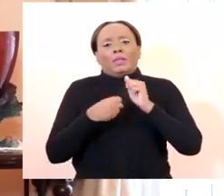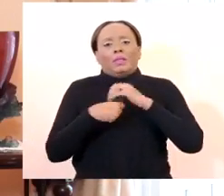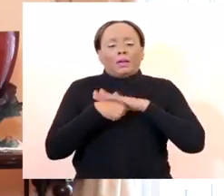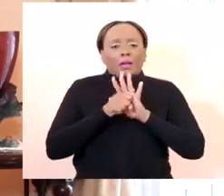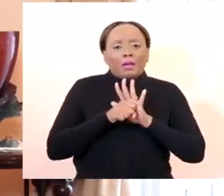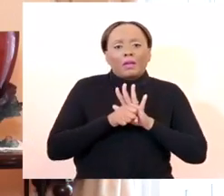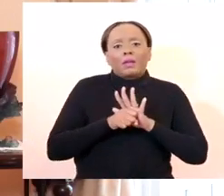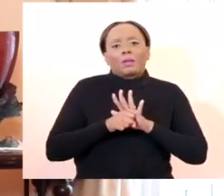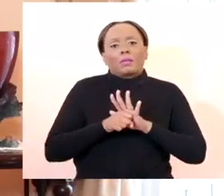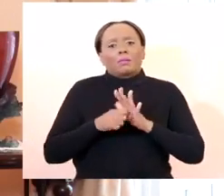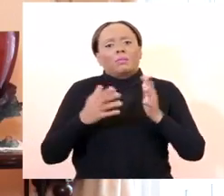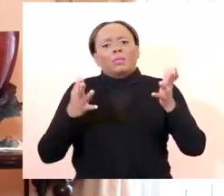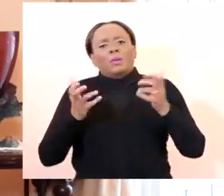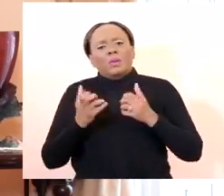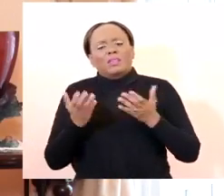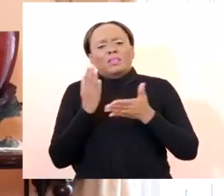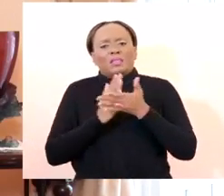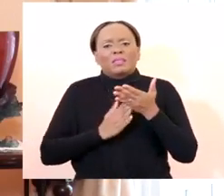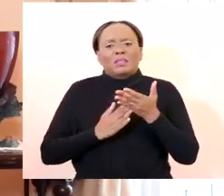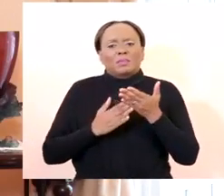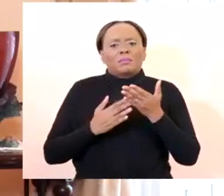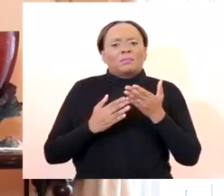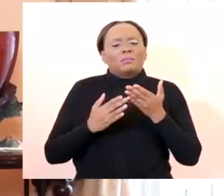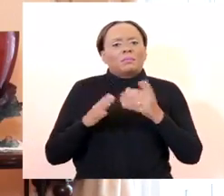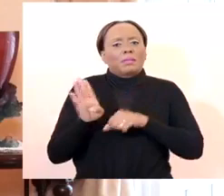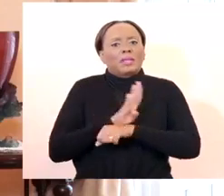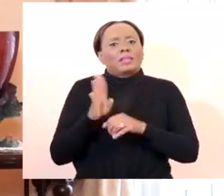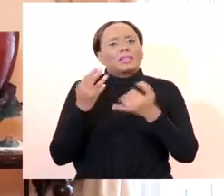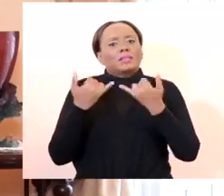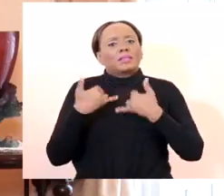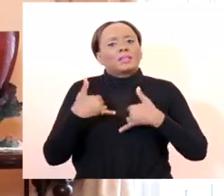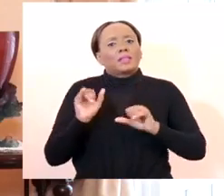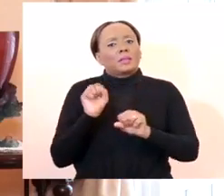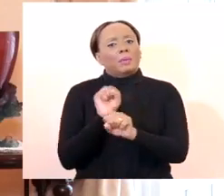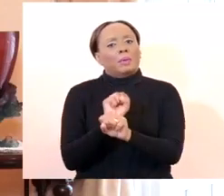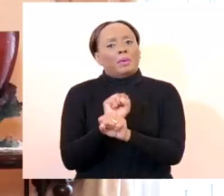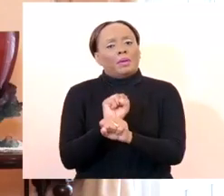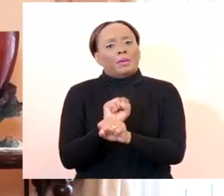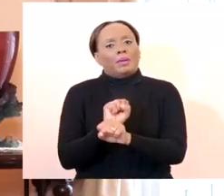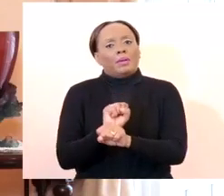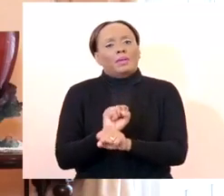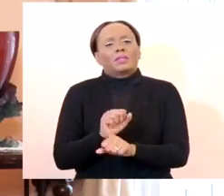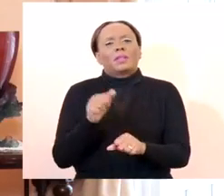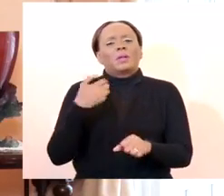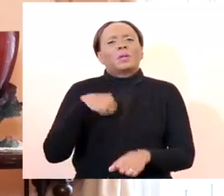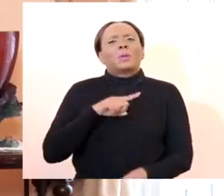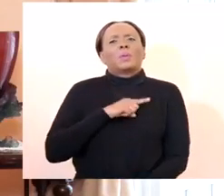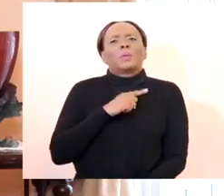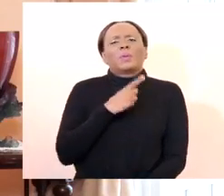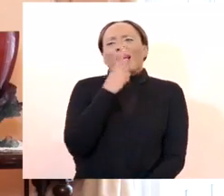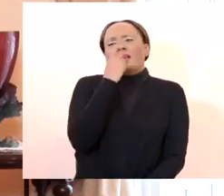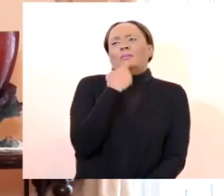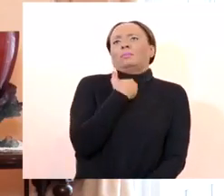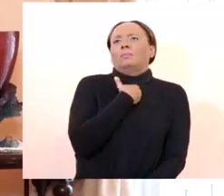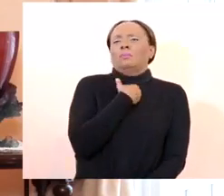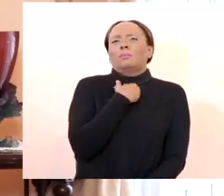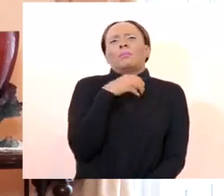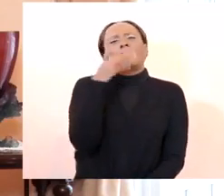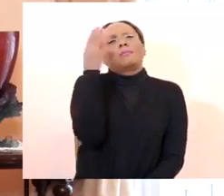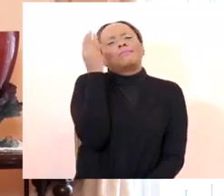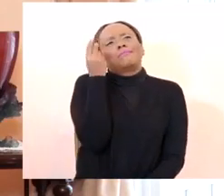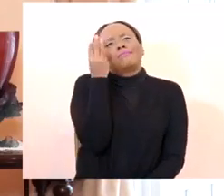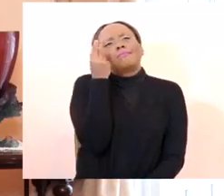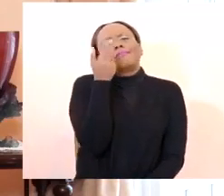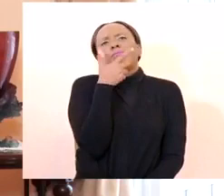to our existence. And therefore, we began by asking ourselves, what are those fundamental things that